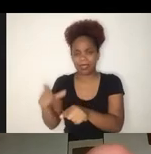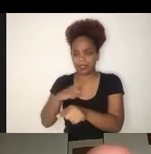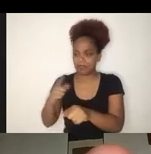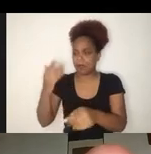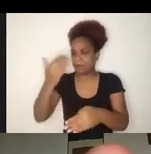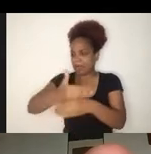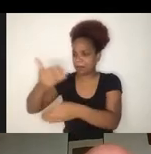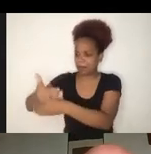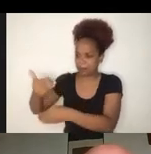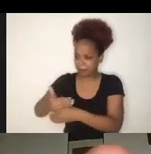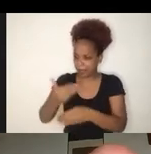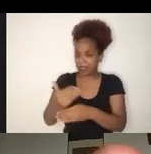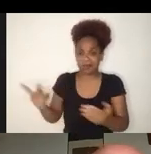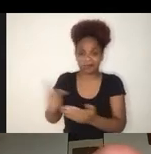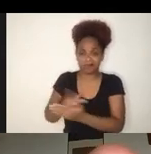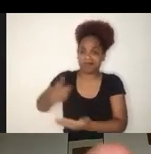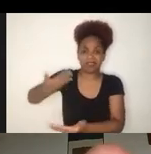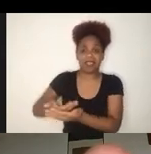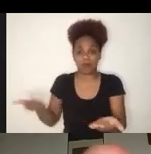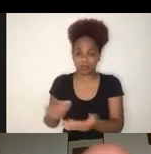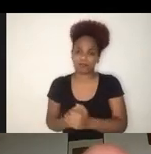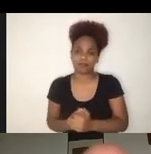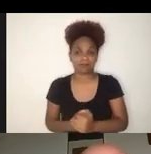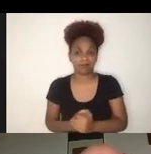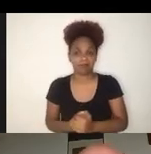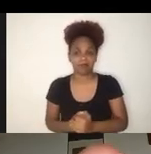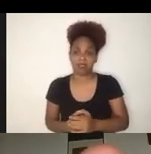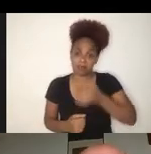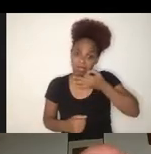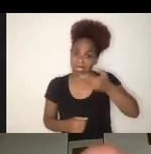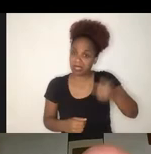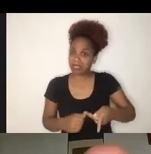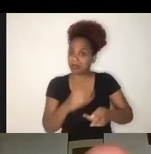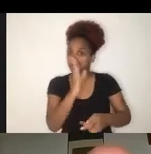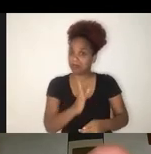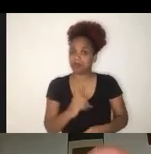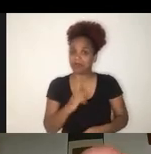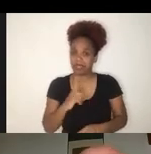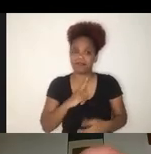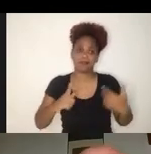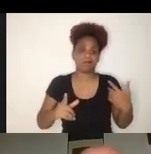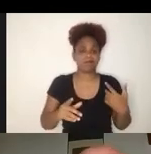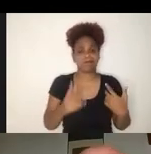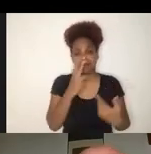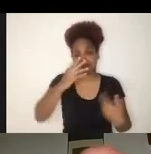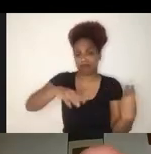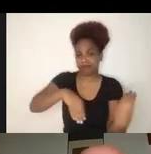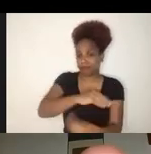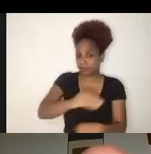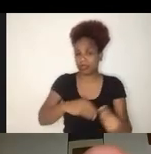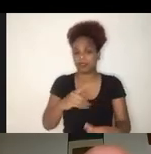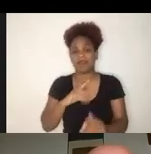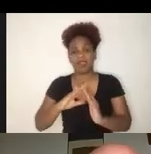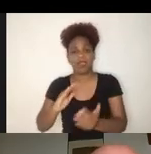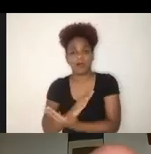Brazil, it's now a rather mixed reality with schools being closed in some provinces and municipalities and